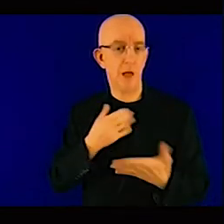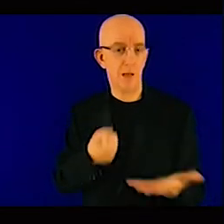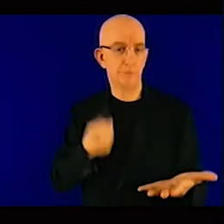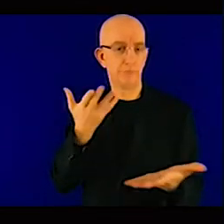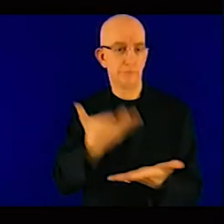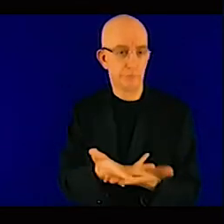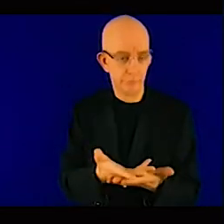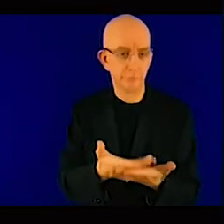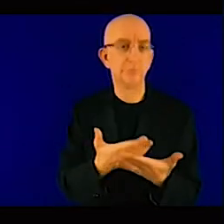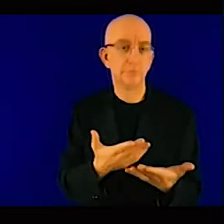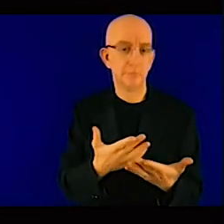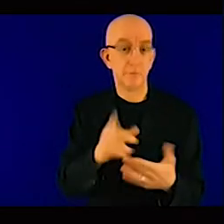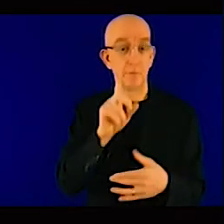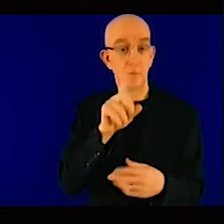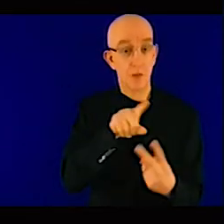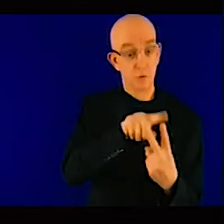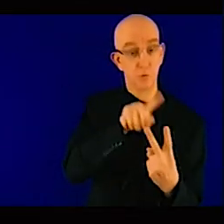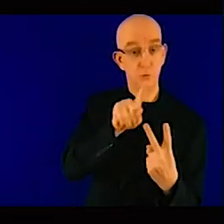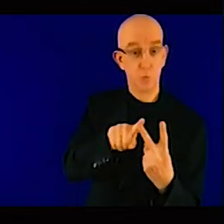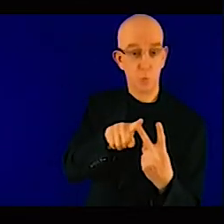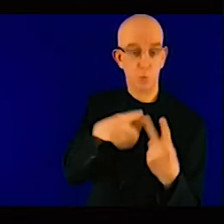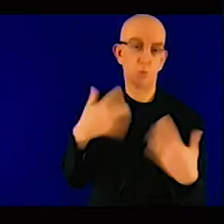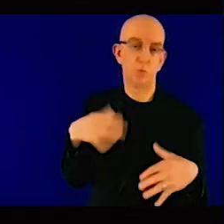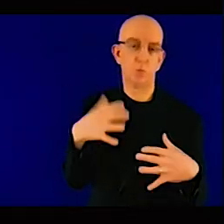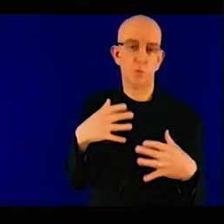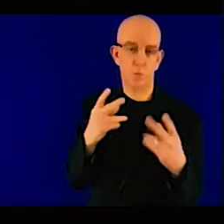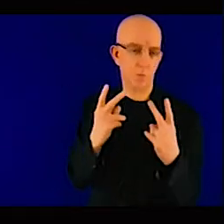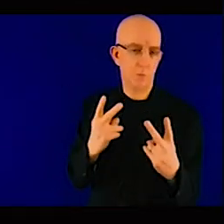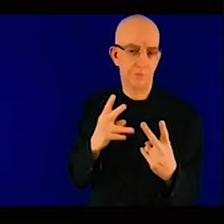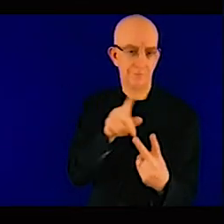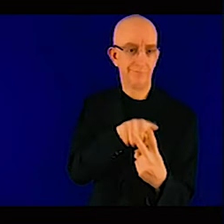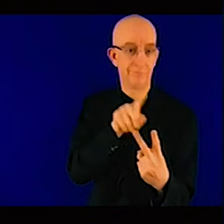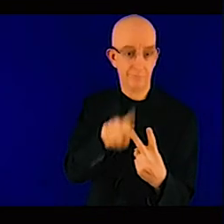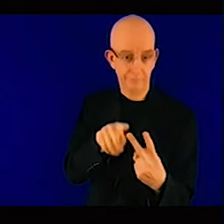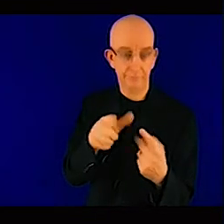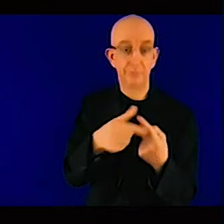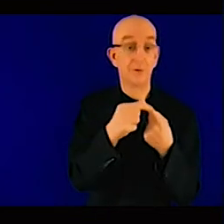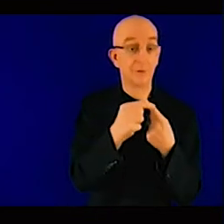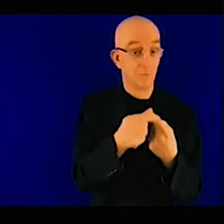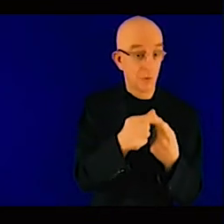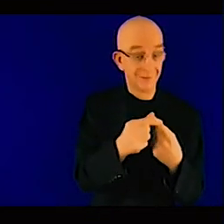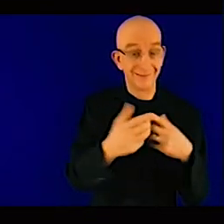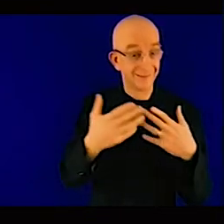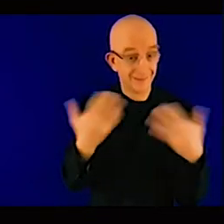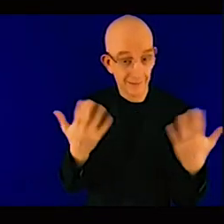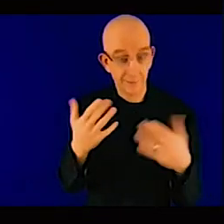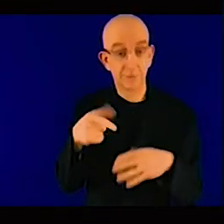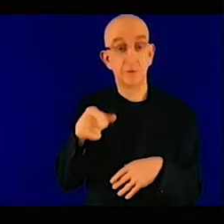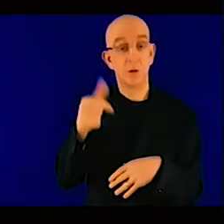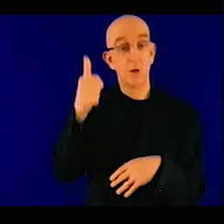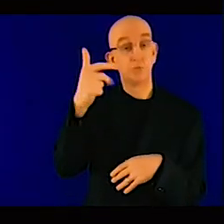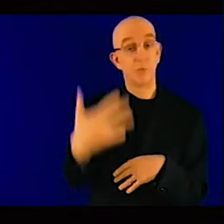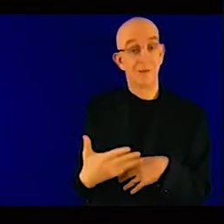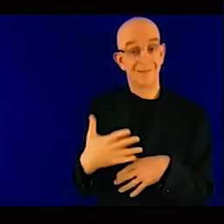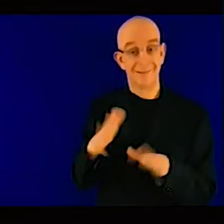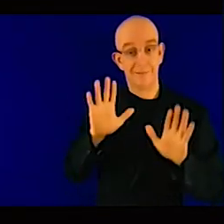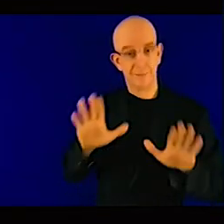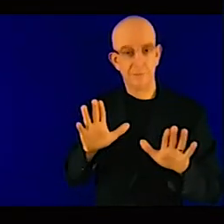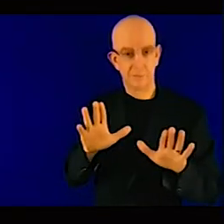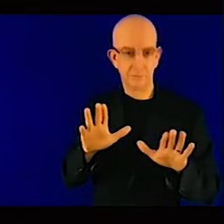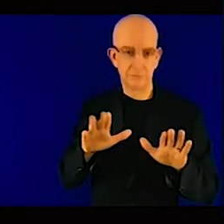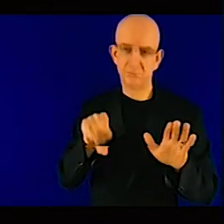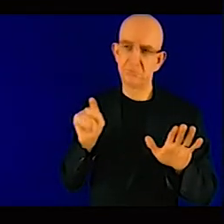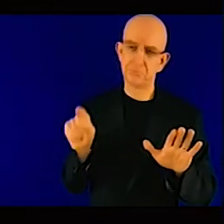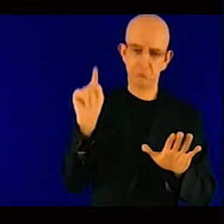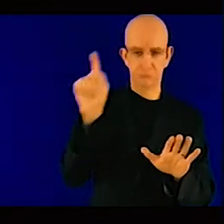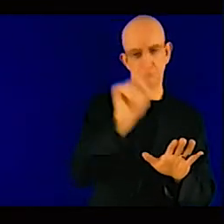countries, uh, basically sub-Saharan Africa is about electricity and energy access